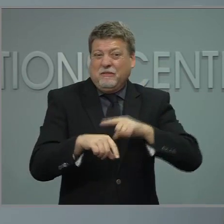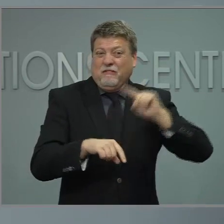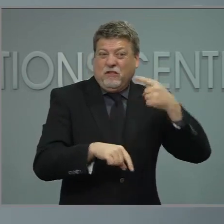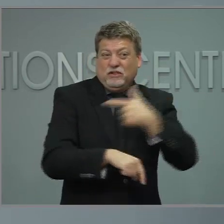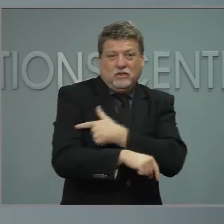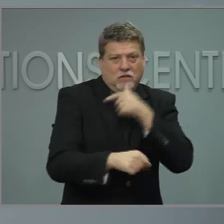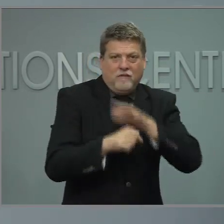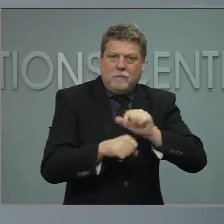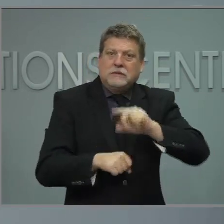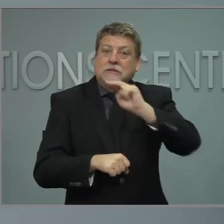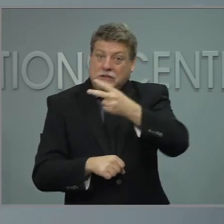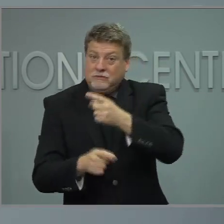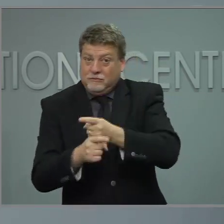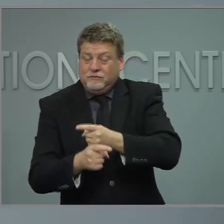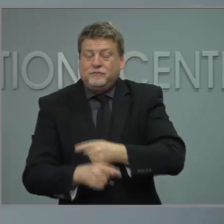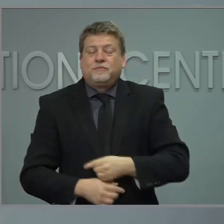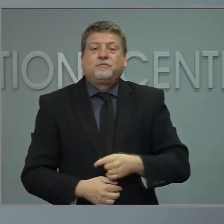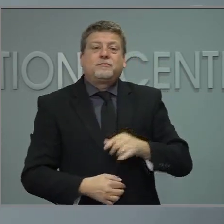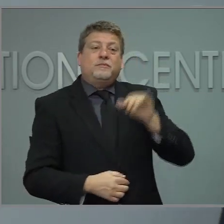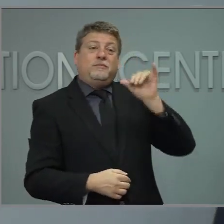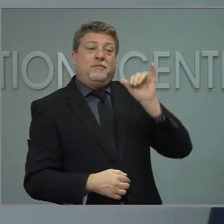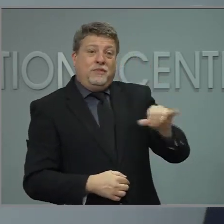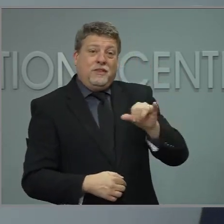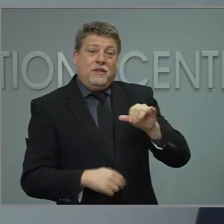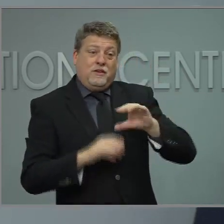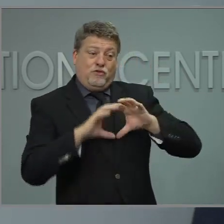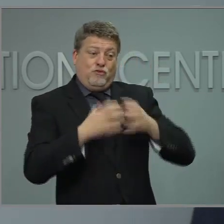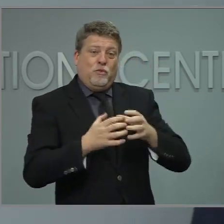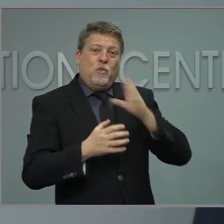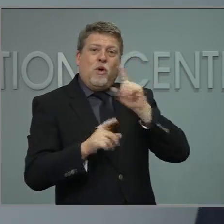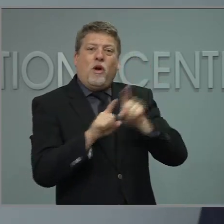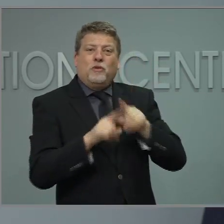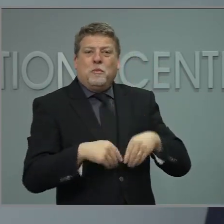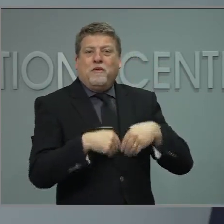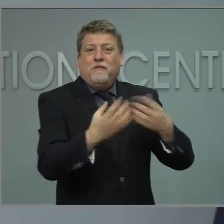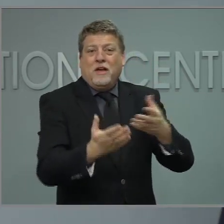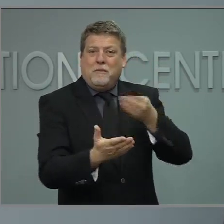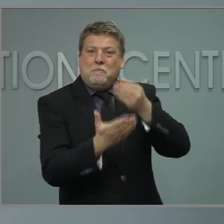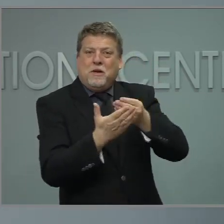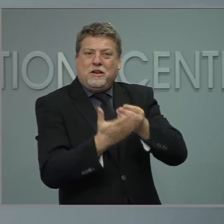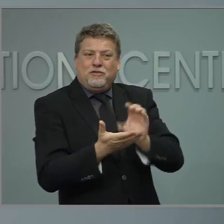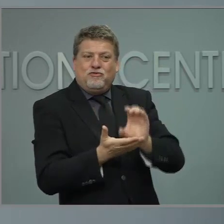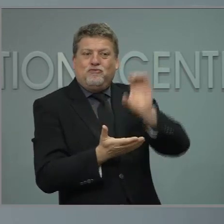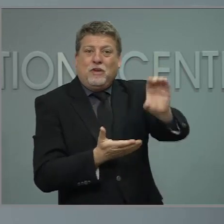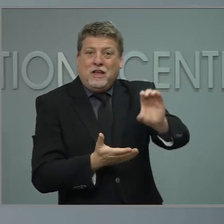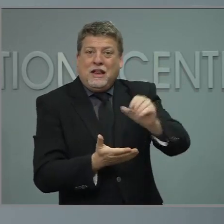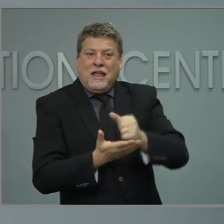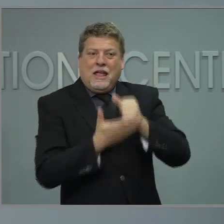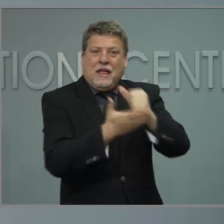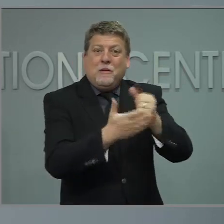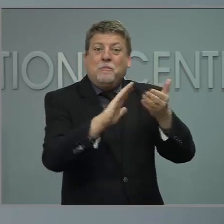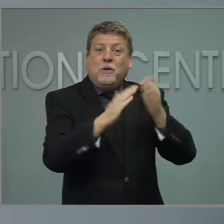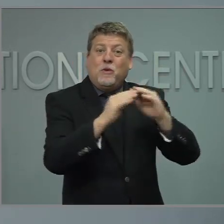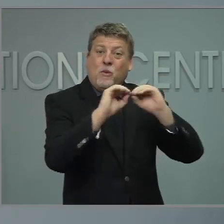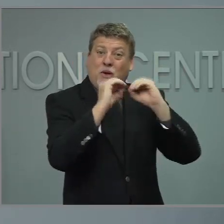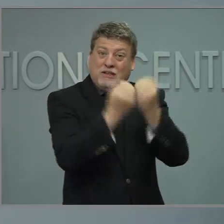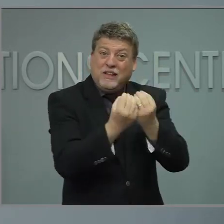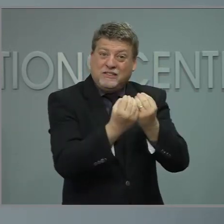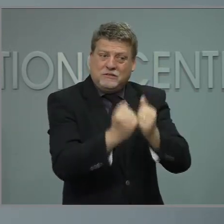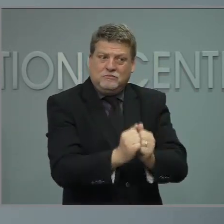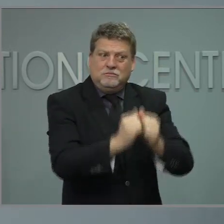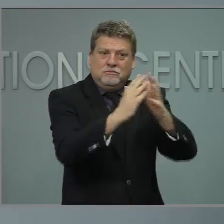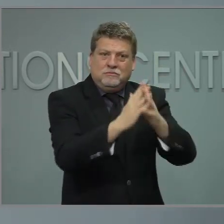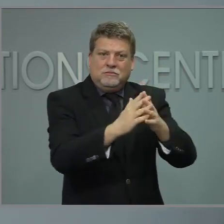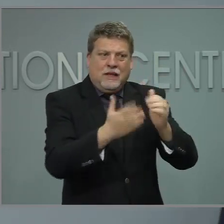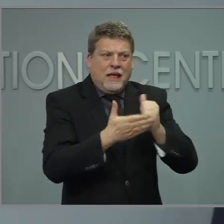Together will provide grants to community-based organizations organizations to do this work and hire regional health equity teams to support community